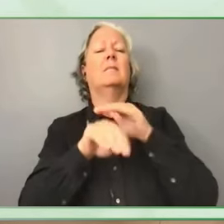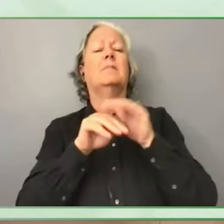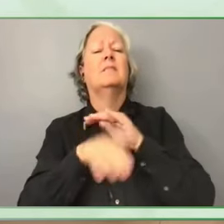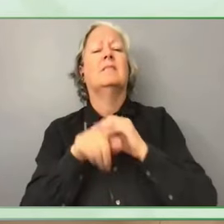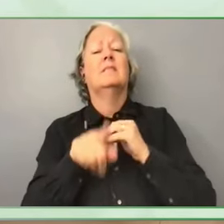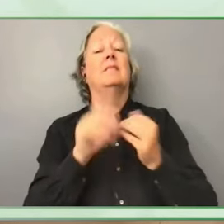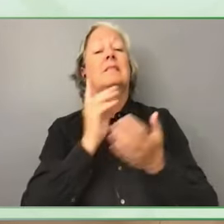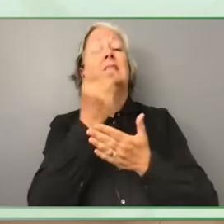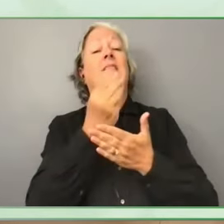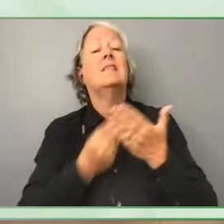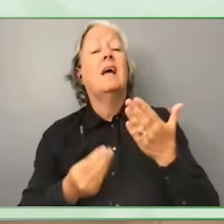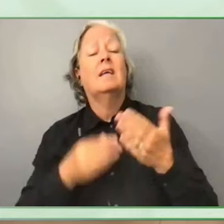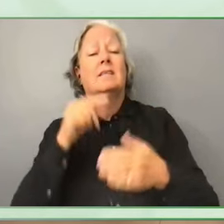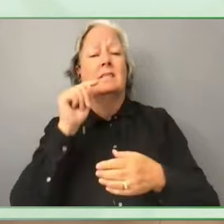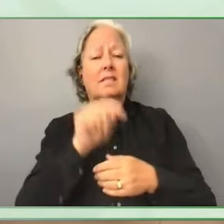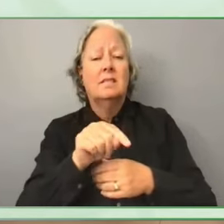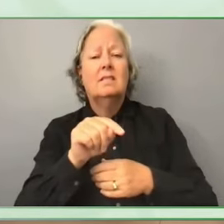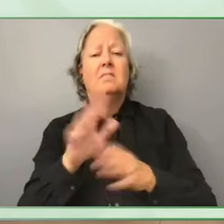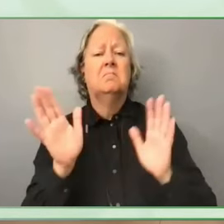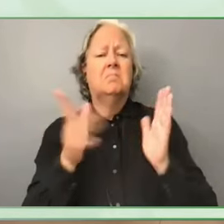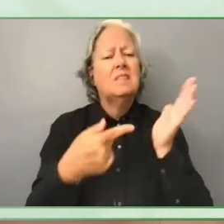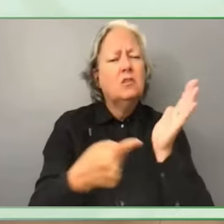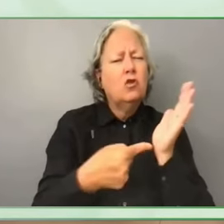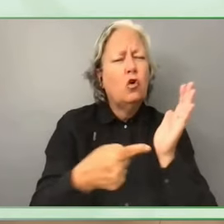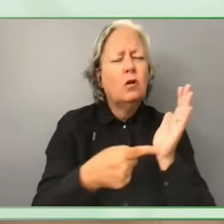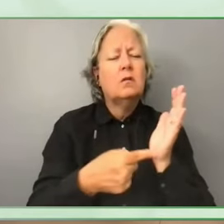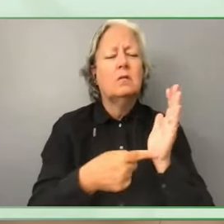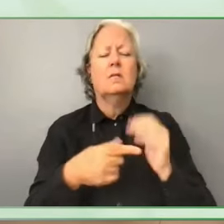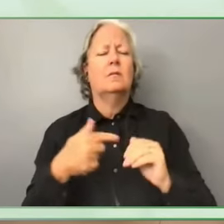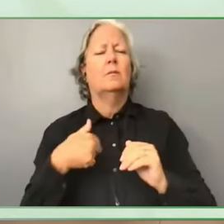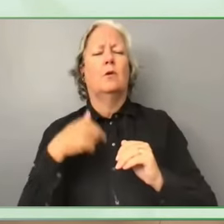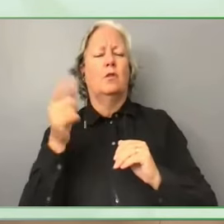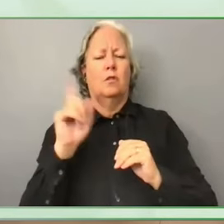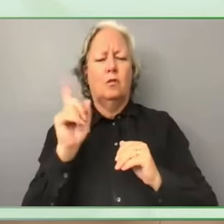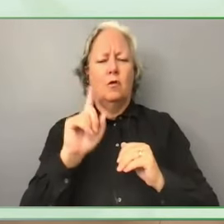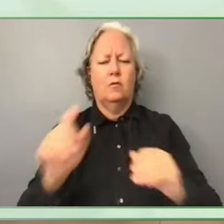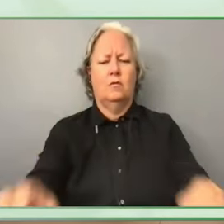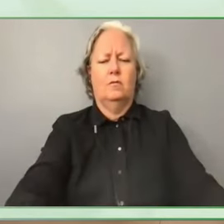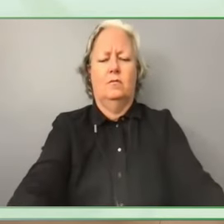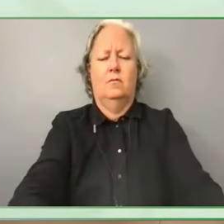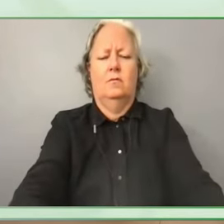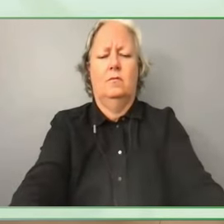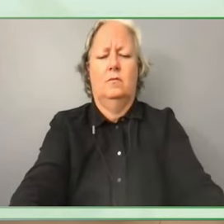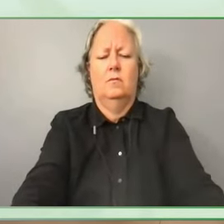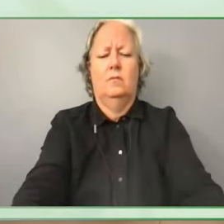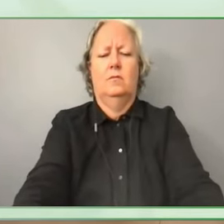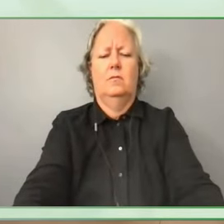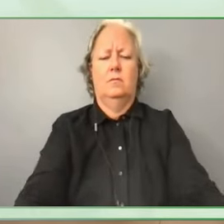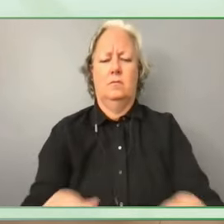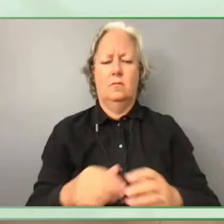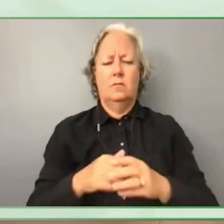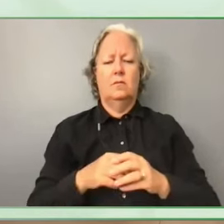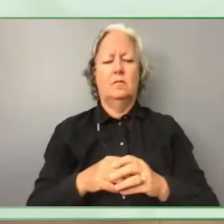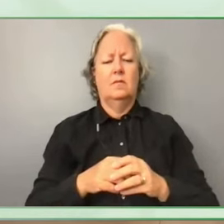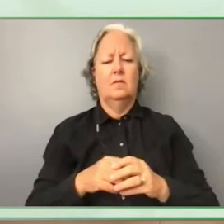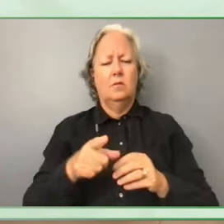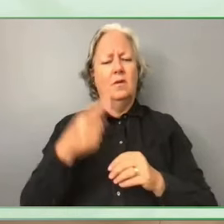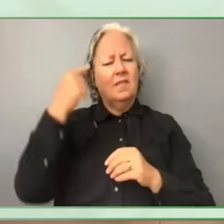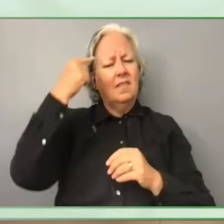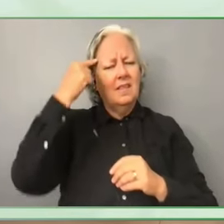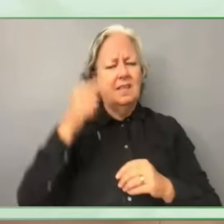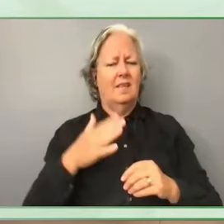that we should not bring down security defences just because of our disability,